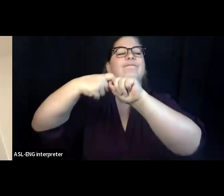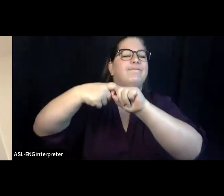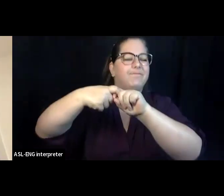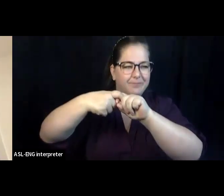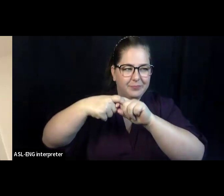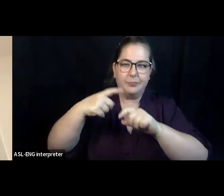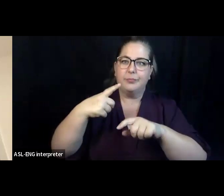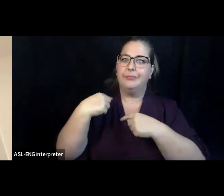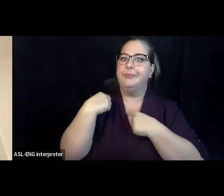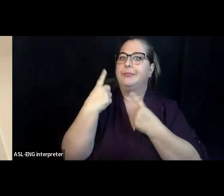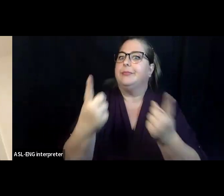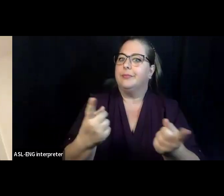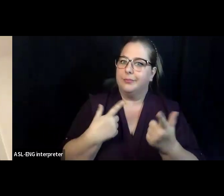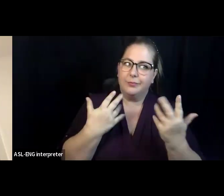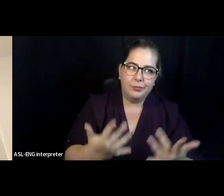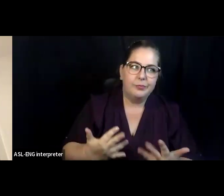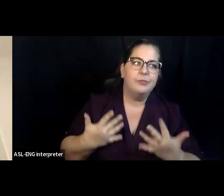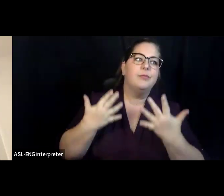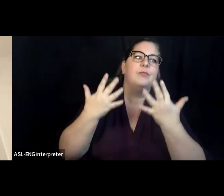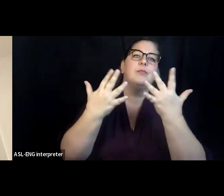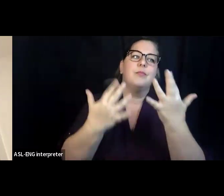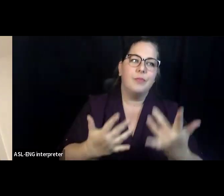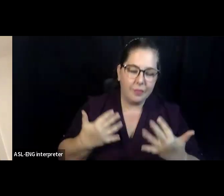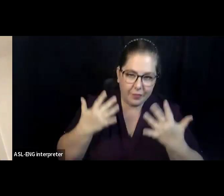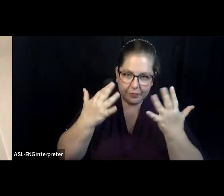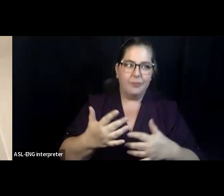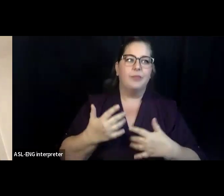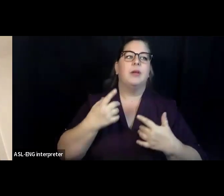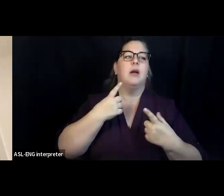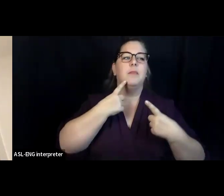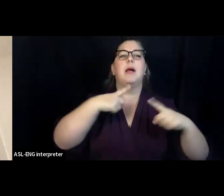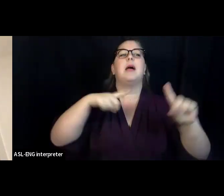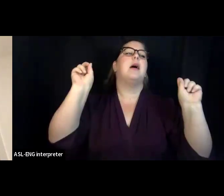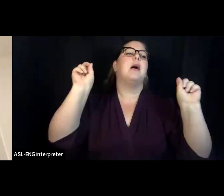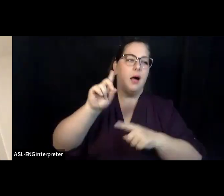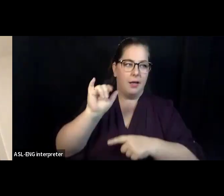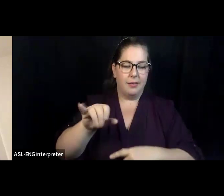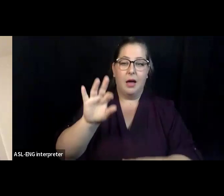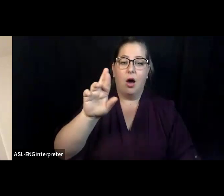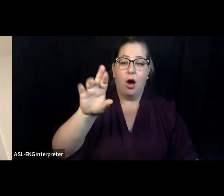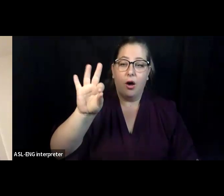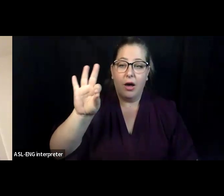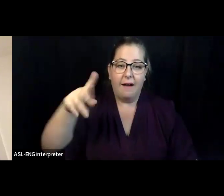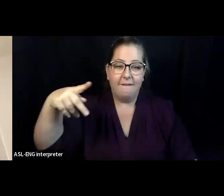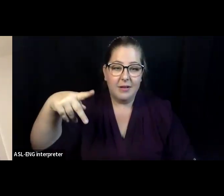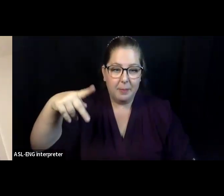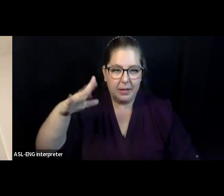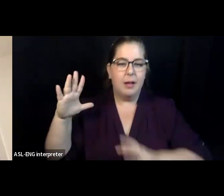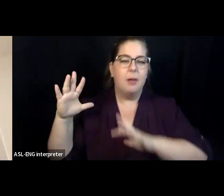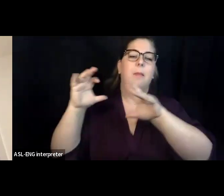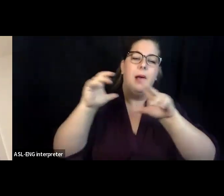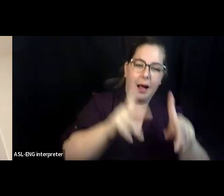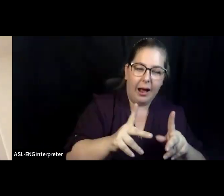reissue a RFP in 2023. That's a request for proposals to